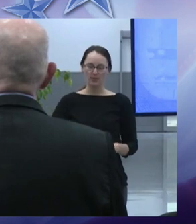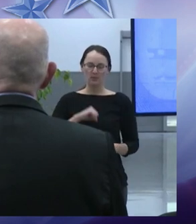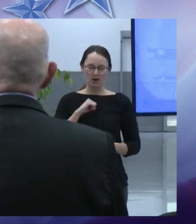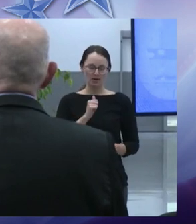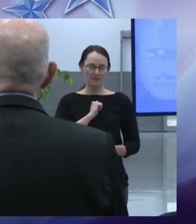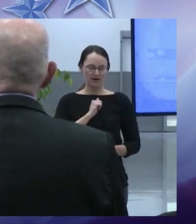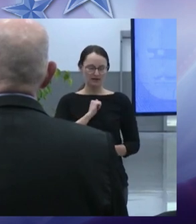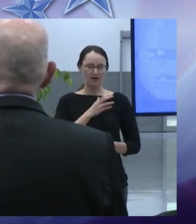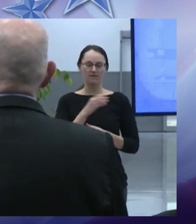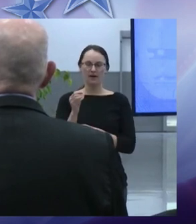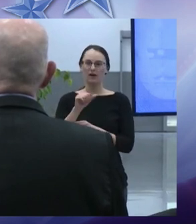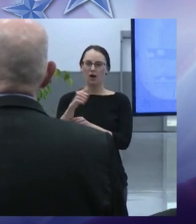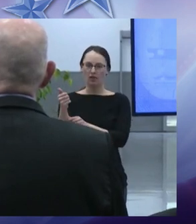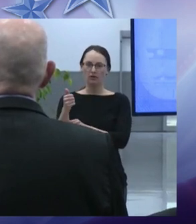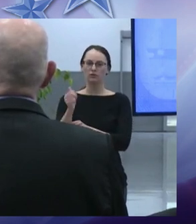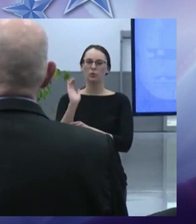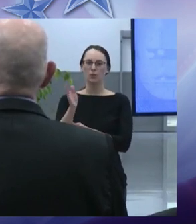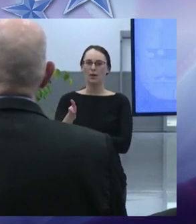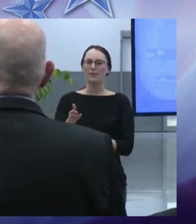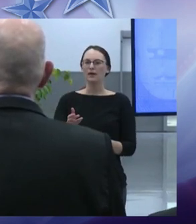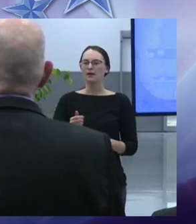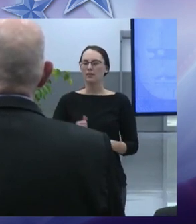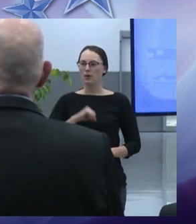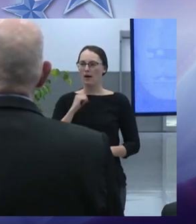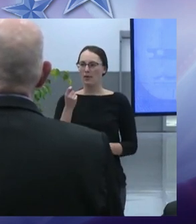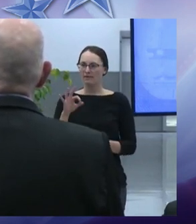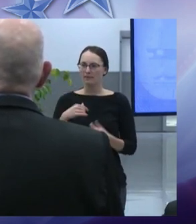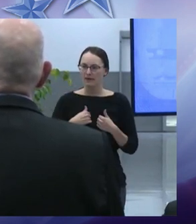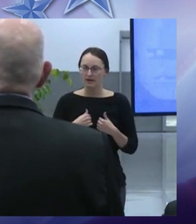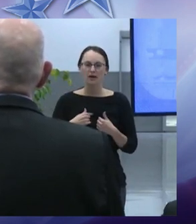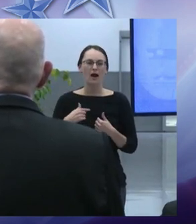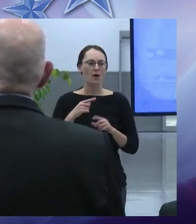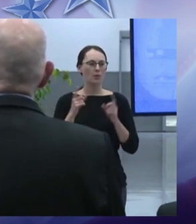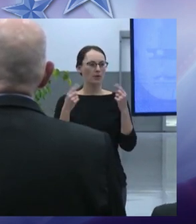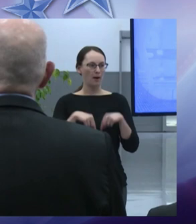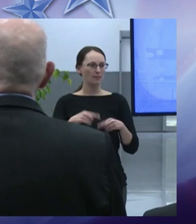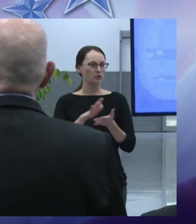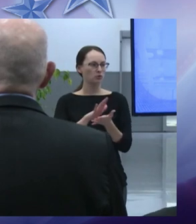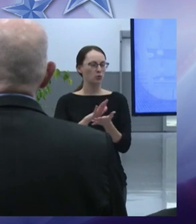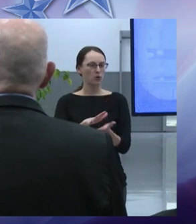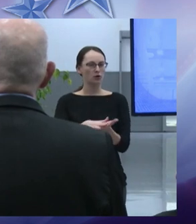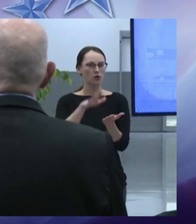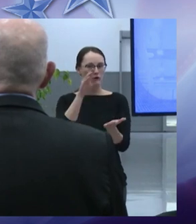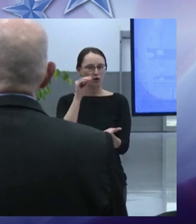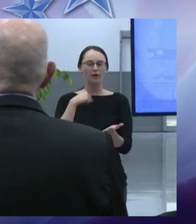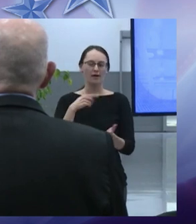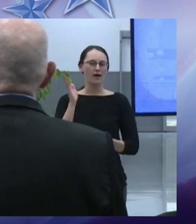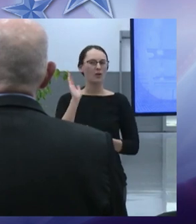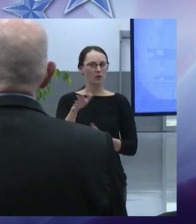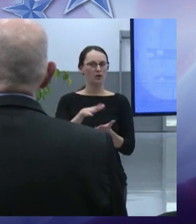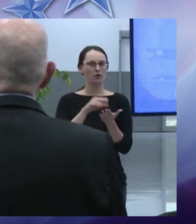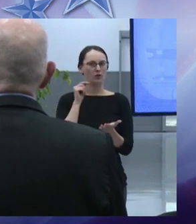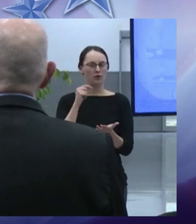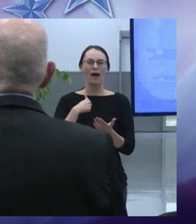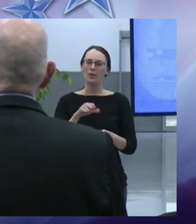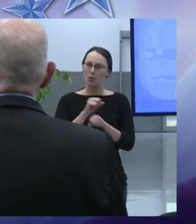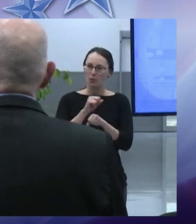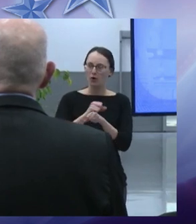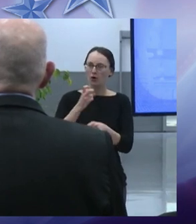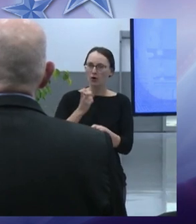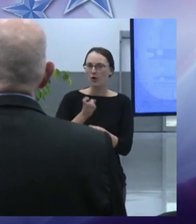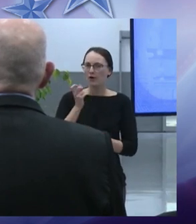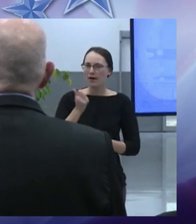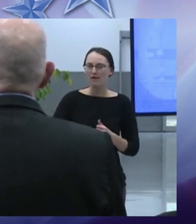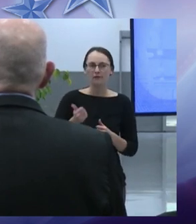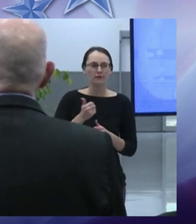myself and others will be proud of me too. I come to school to learn and I will learn. I will have a great day and work hard every day.